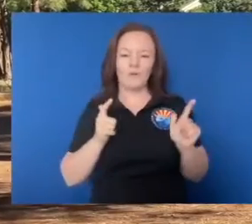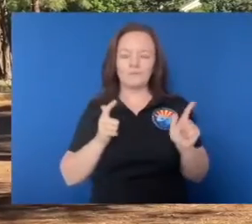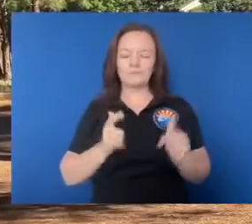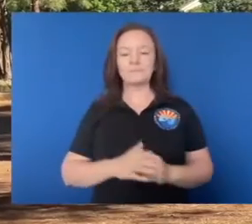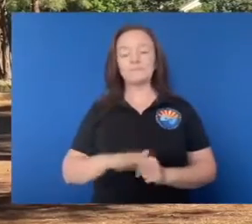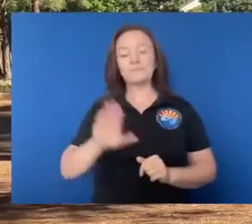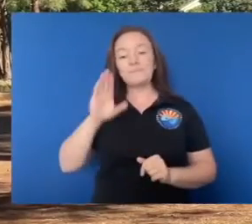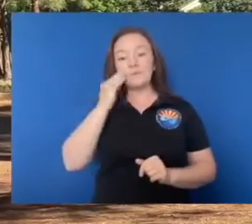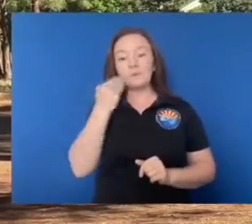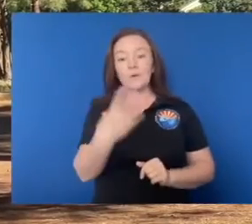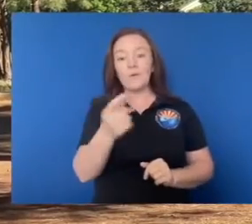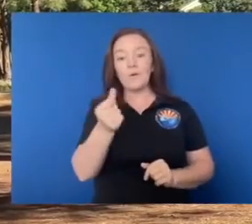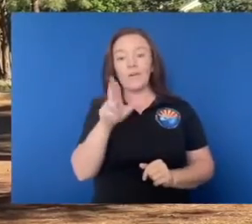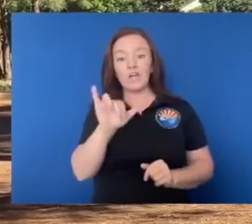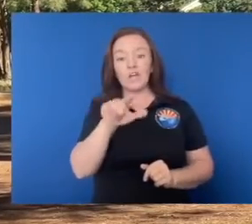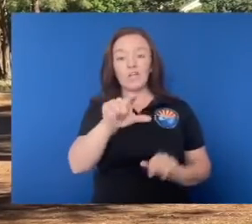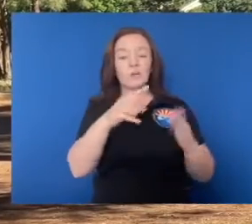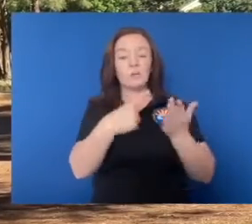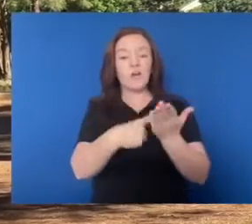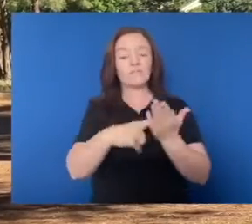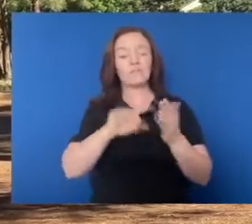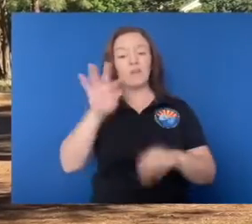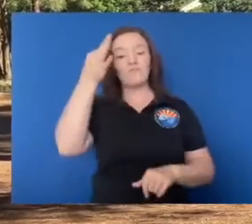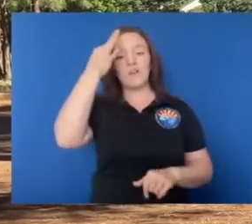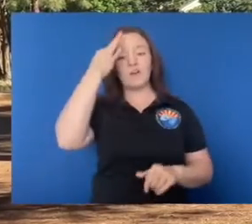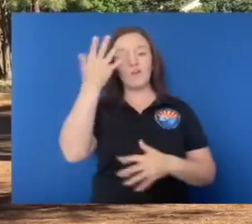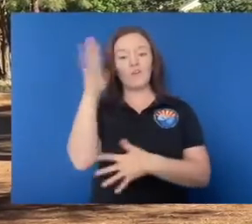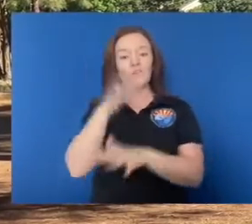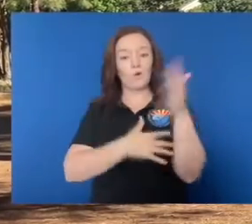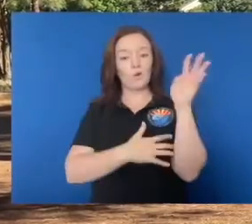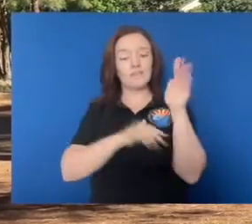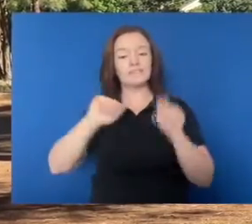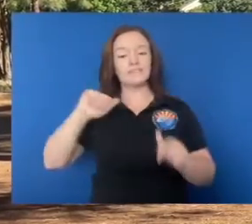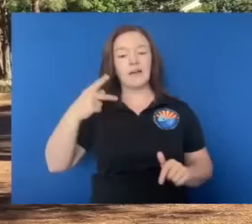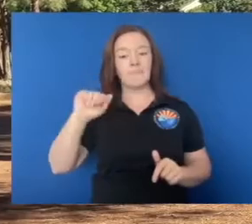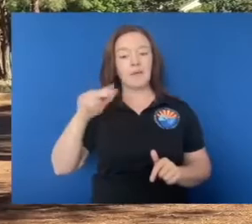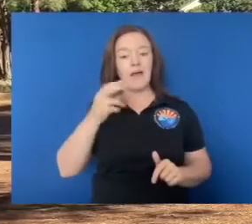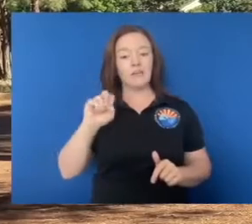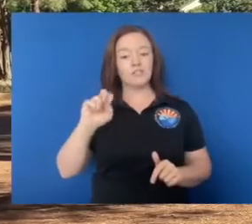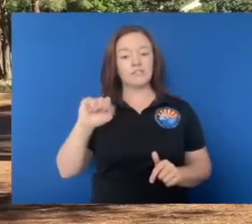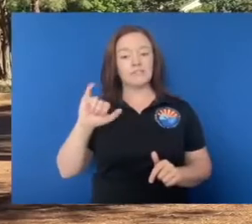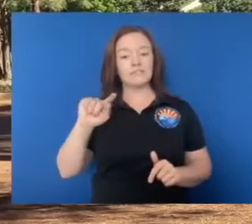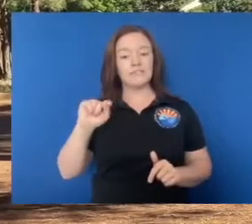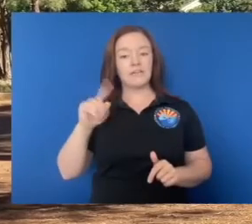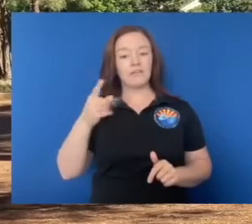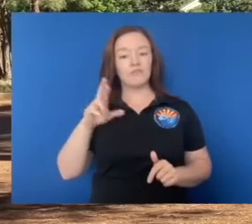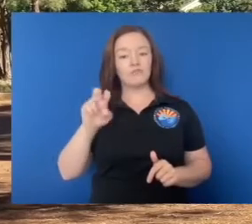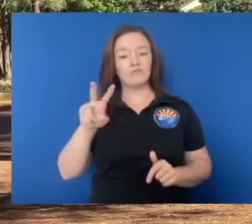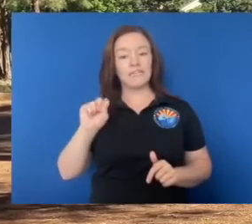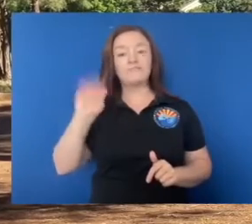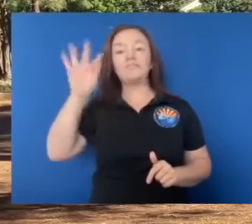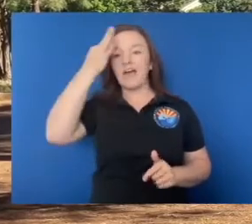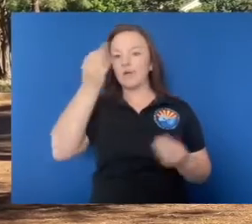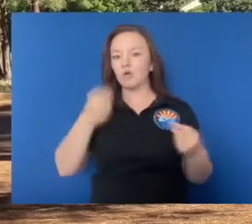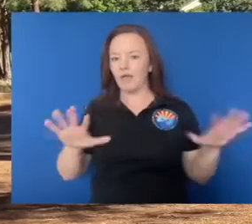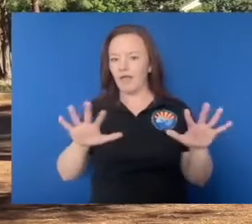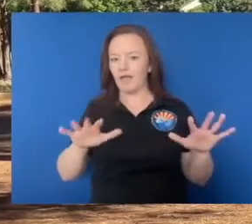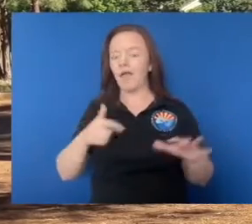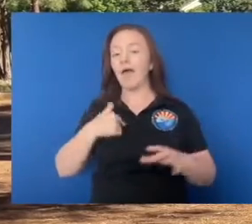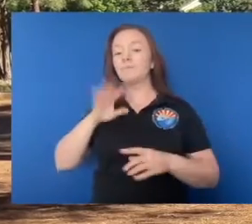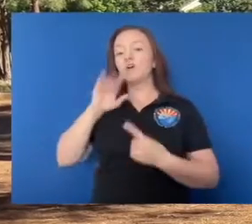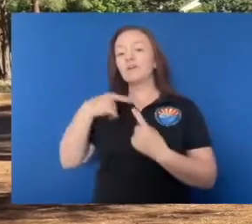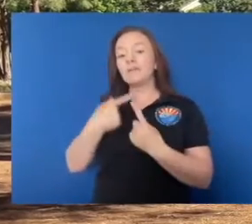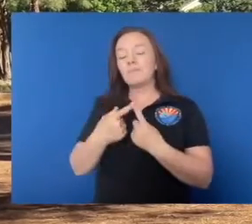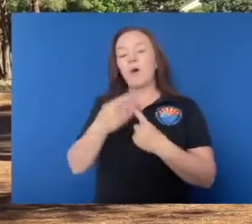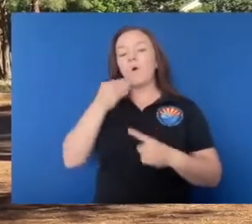So, you know, Gary, you've talked about the federal forest, Apache sick griefs, federal forest lands. And I've been